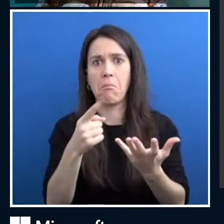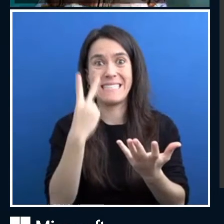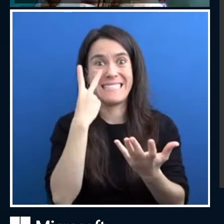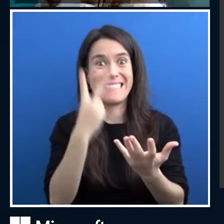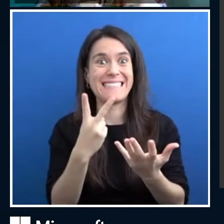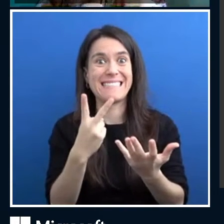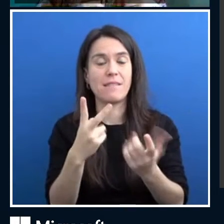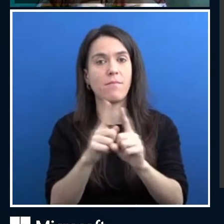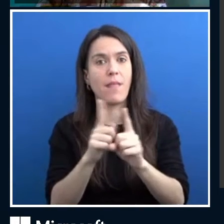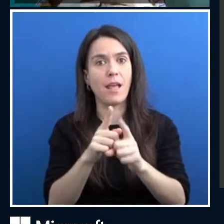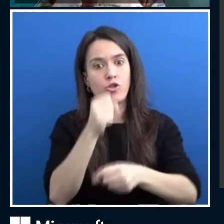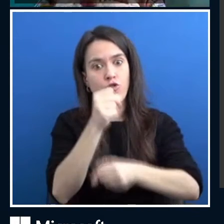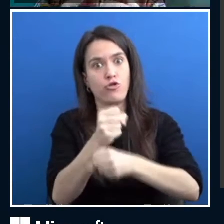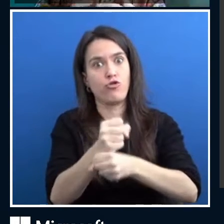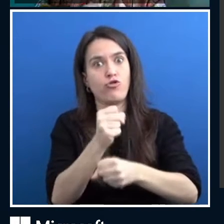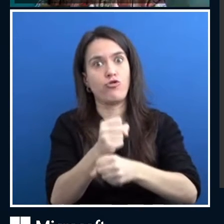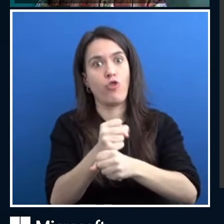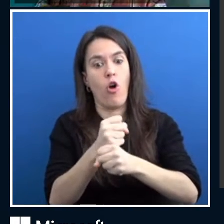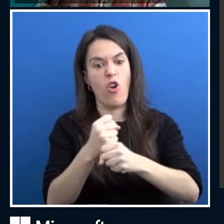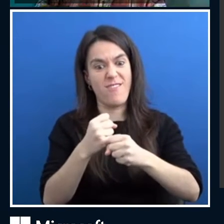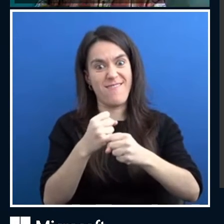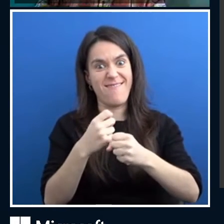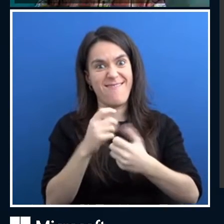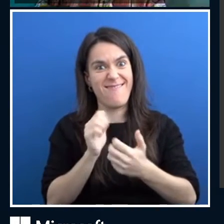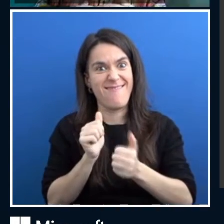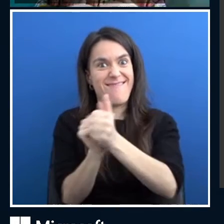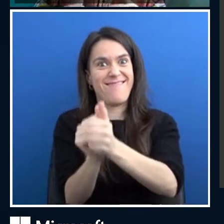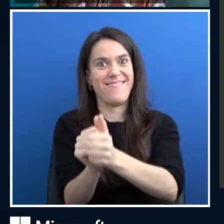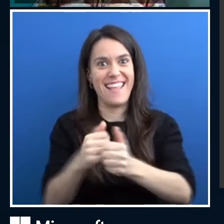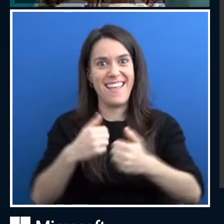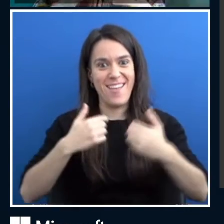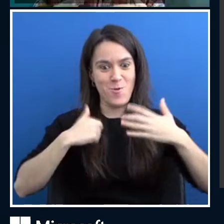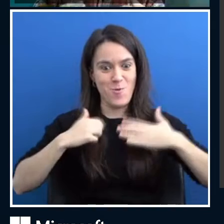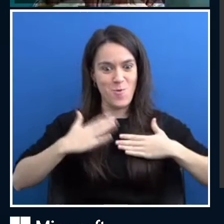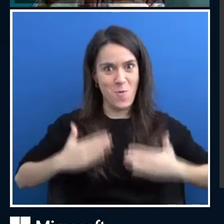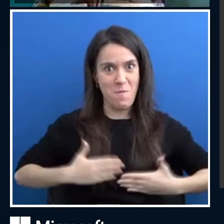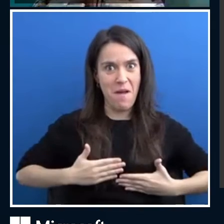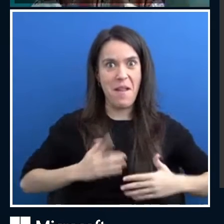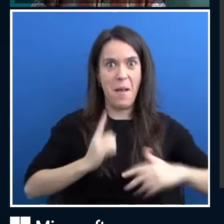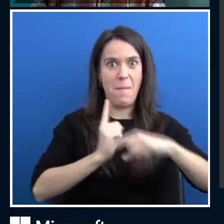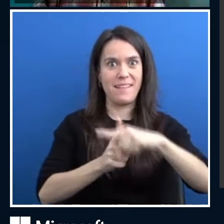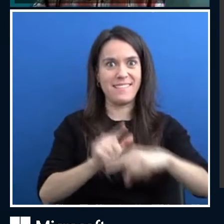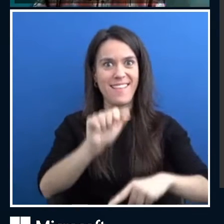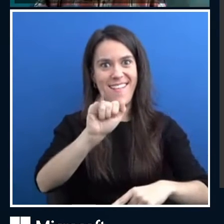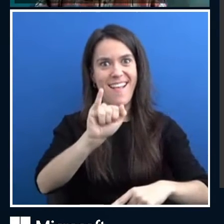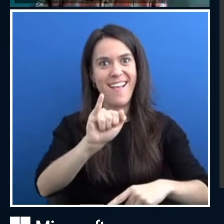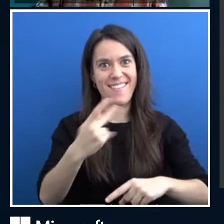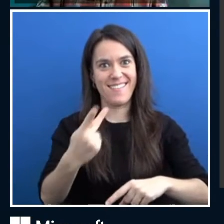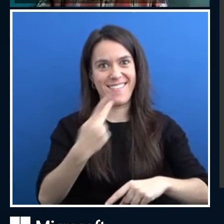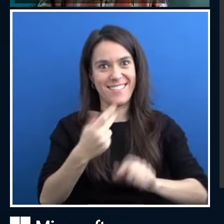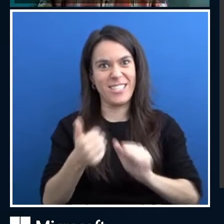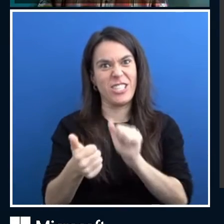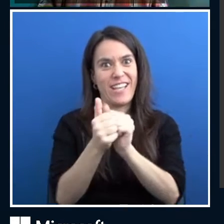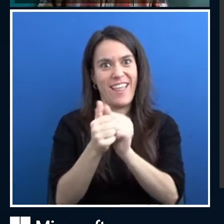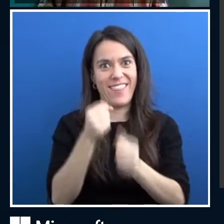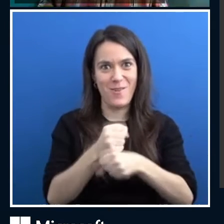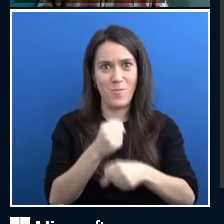work by a human being and artificial intelligence. And that is something I think, which is applicable to a lot of different areas.